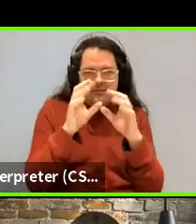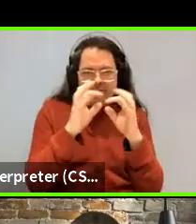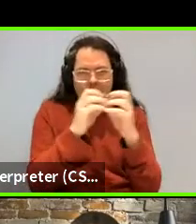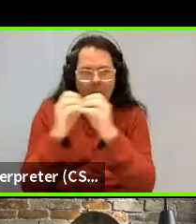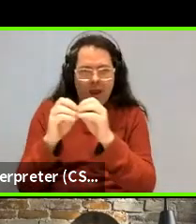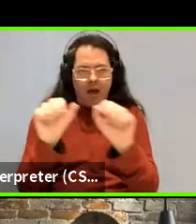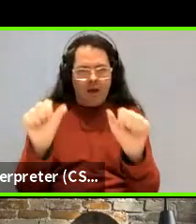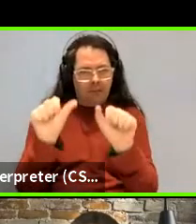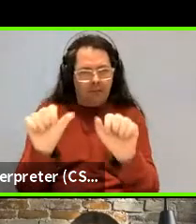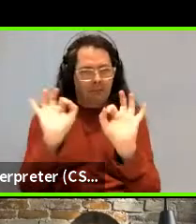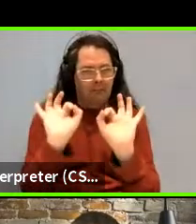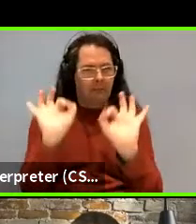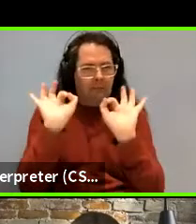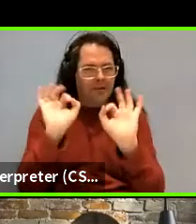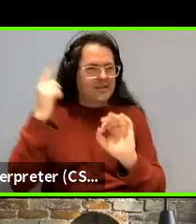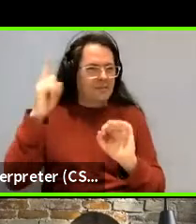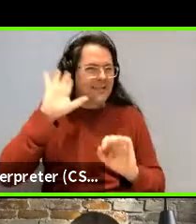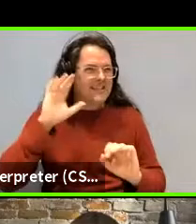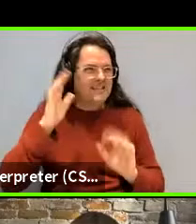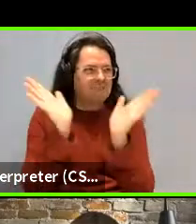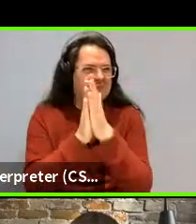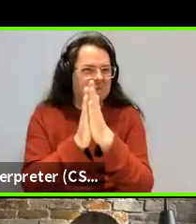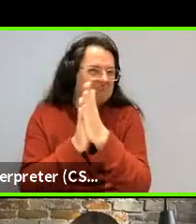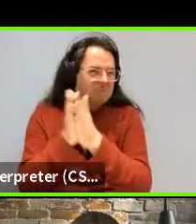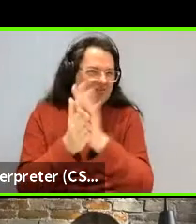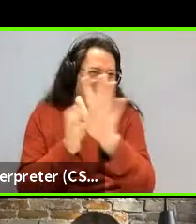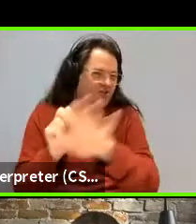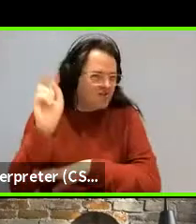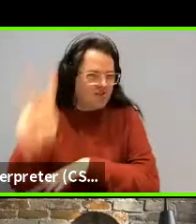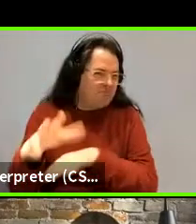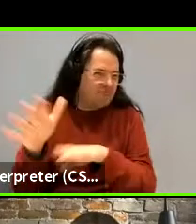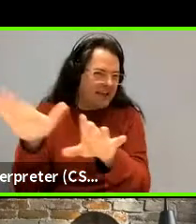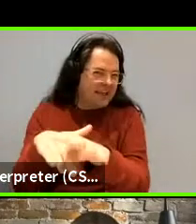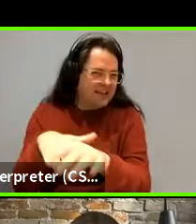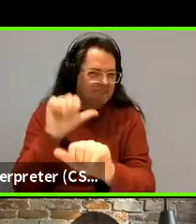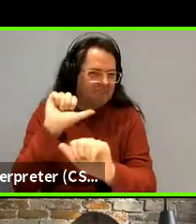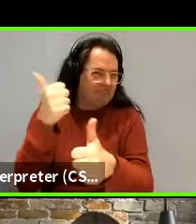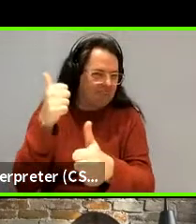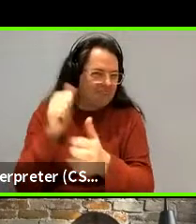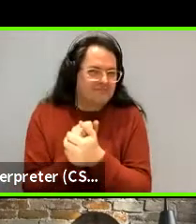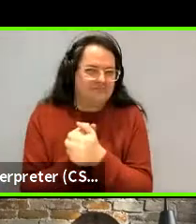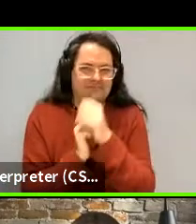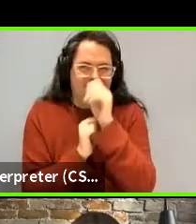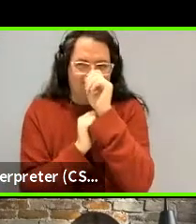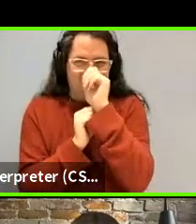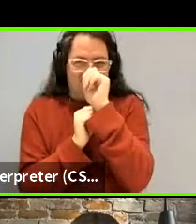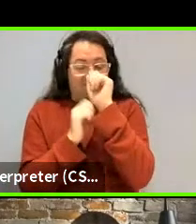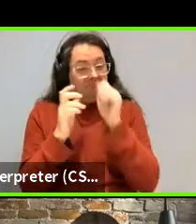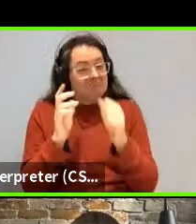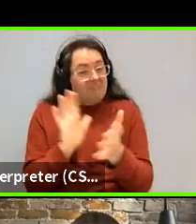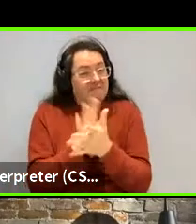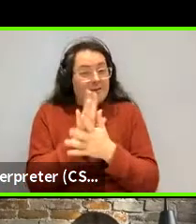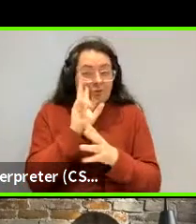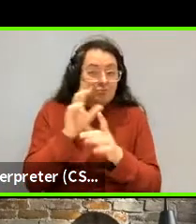are probably so many people listening here that someone will start doing it. when it gets like, uh, that'd be kind of fun.